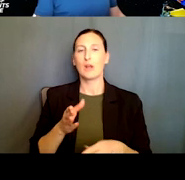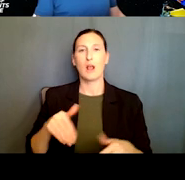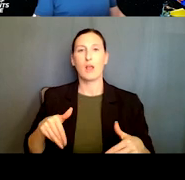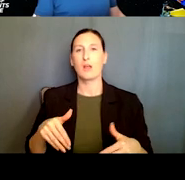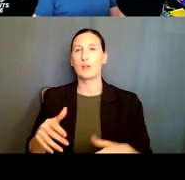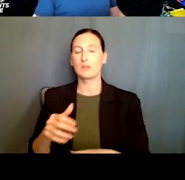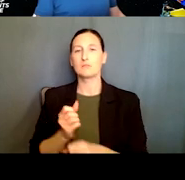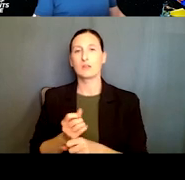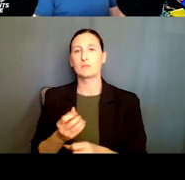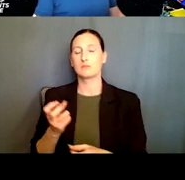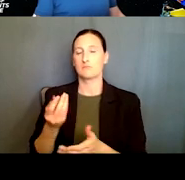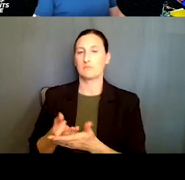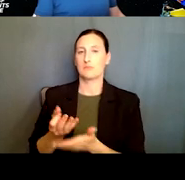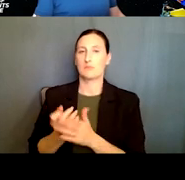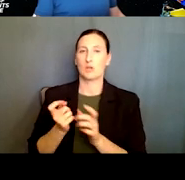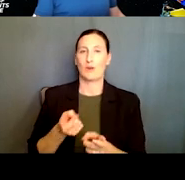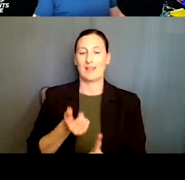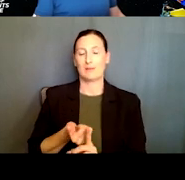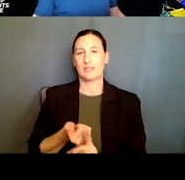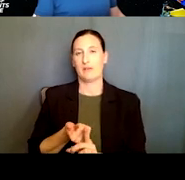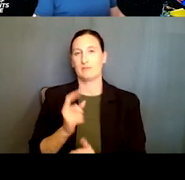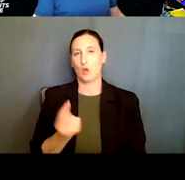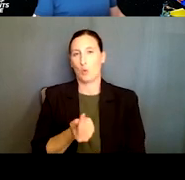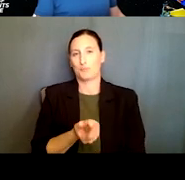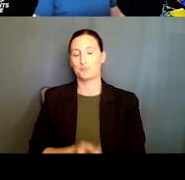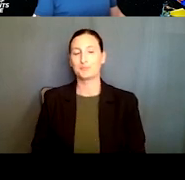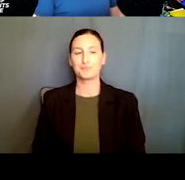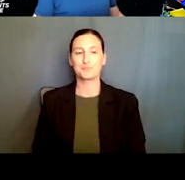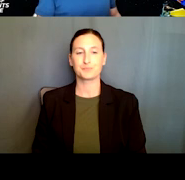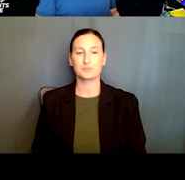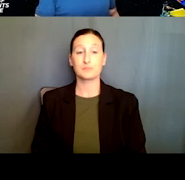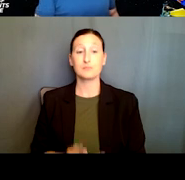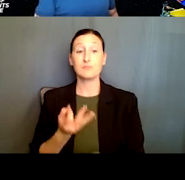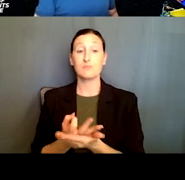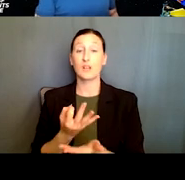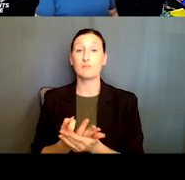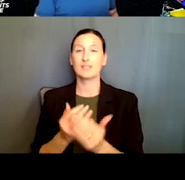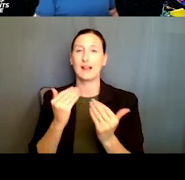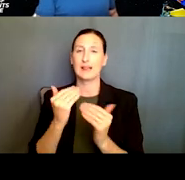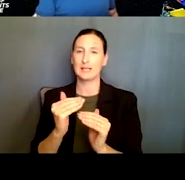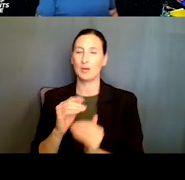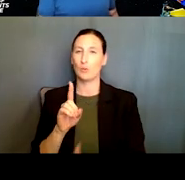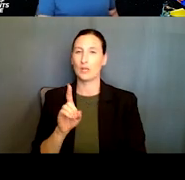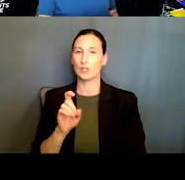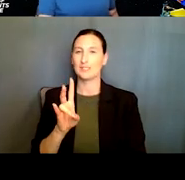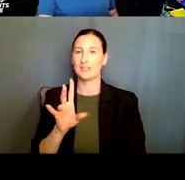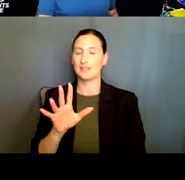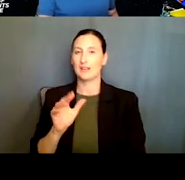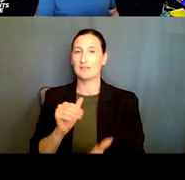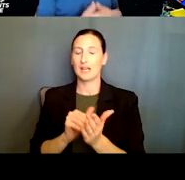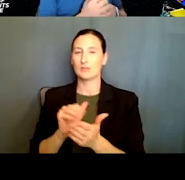a grant on their own. uh, the funding is, uh, limited to $175,000 for two years.